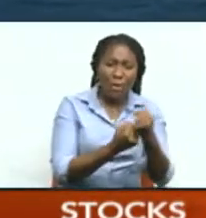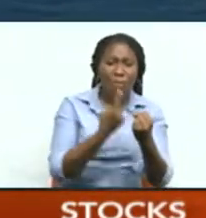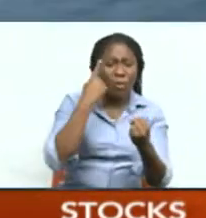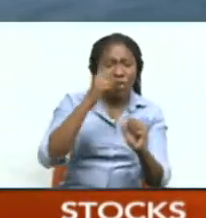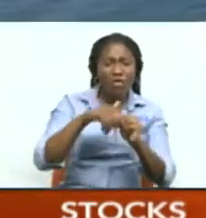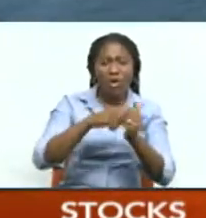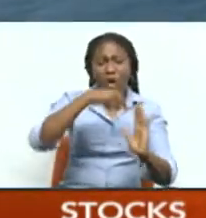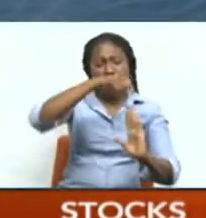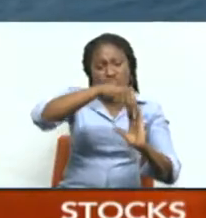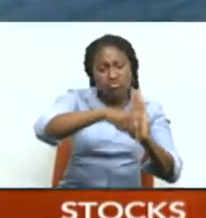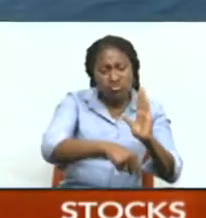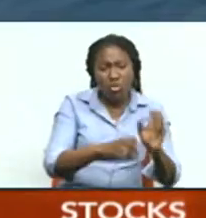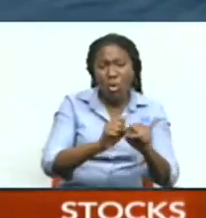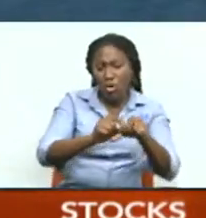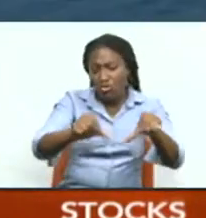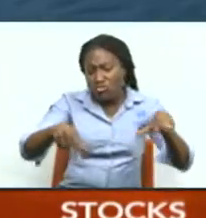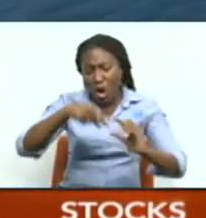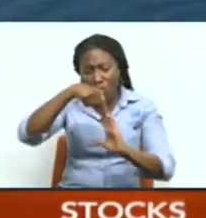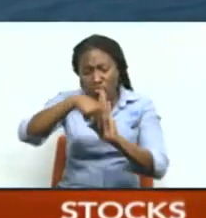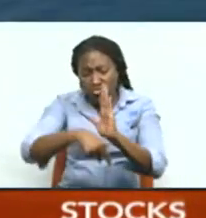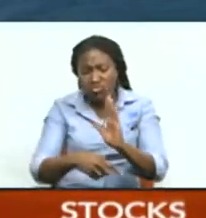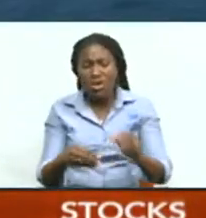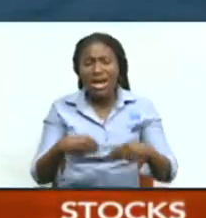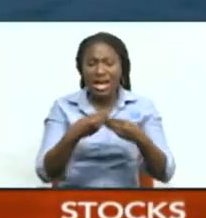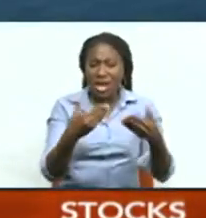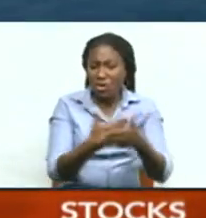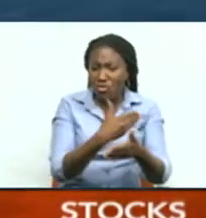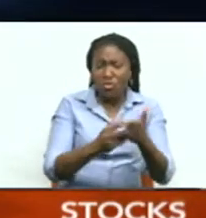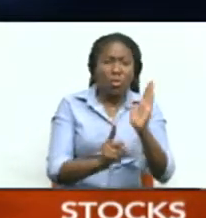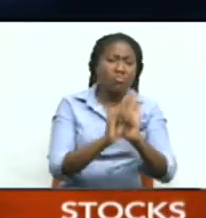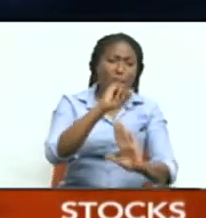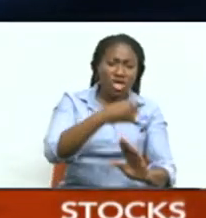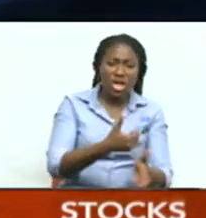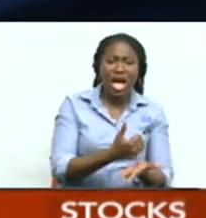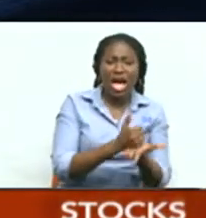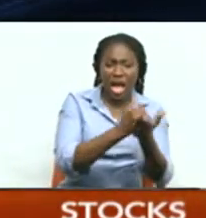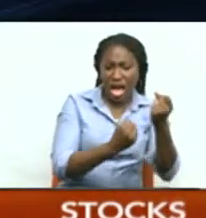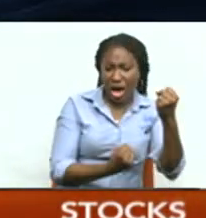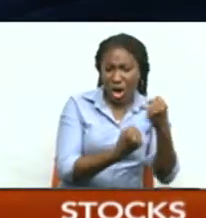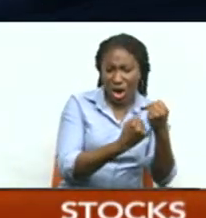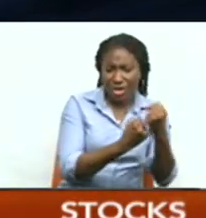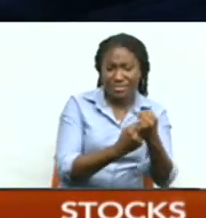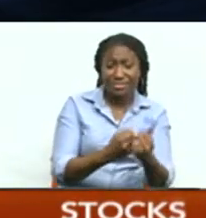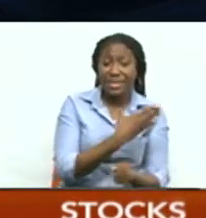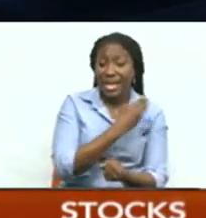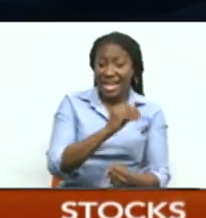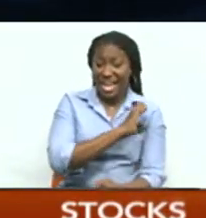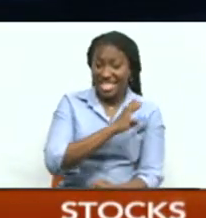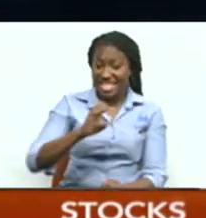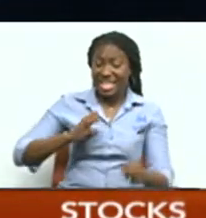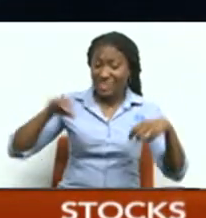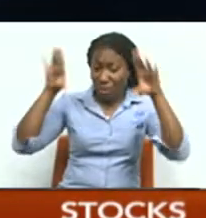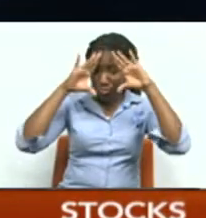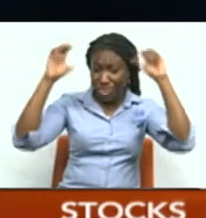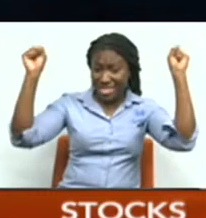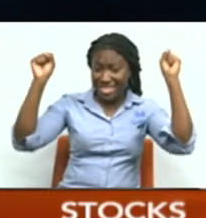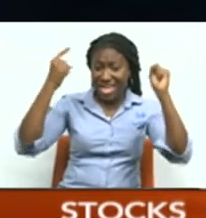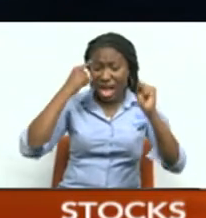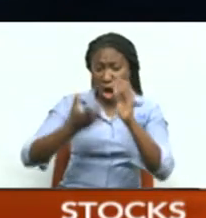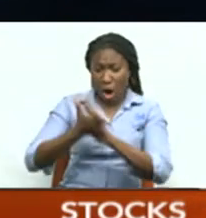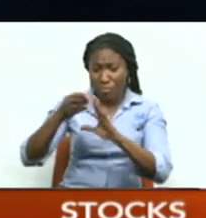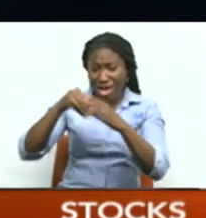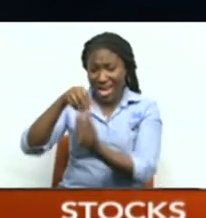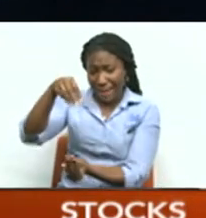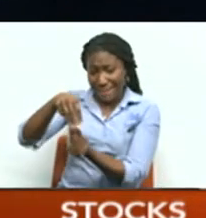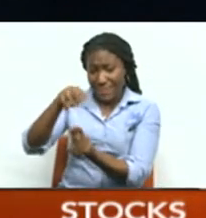brownfield assets and supporting new greenfield projects. Steve Nicole, Executive President of Operations at Woods,